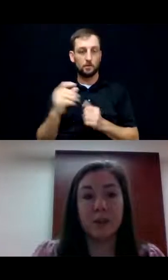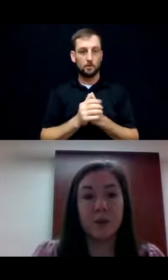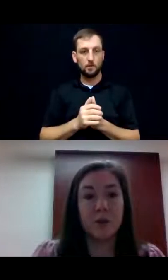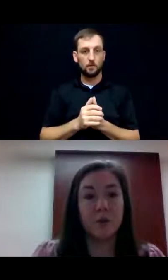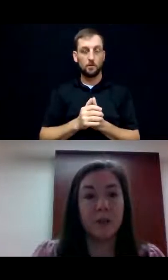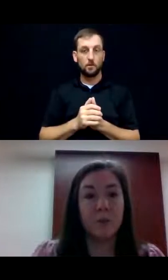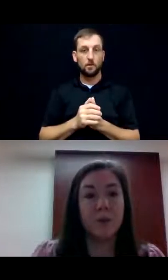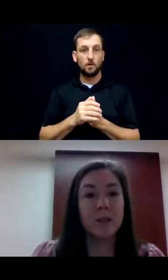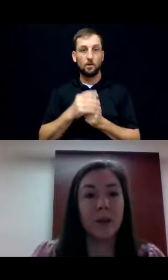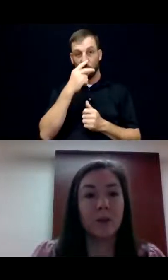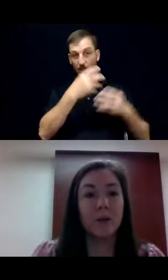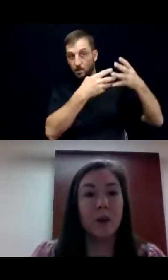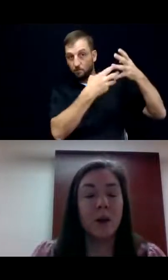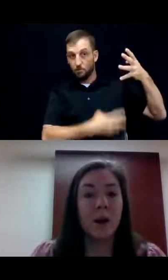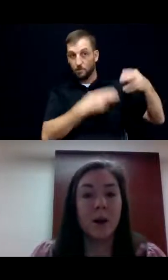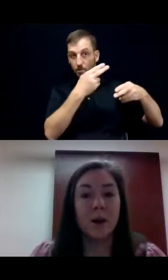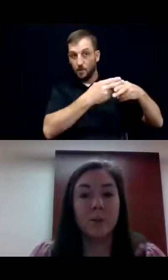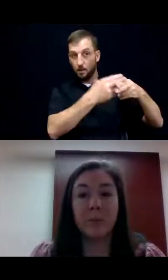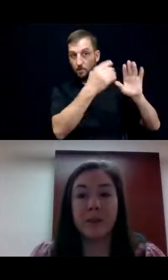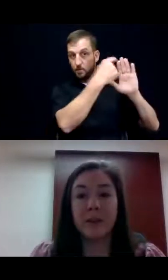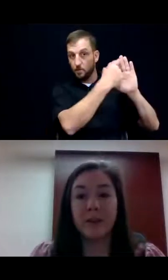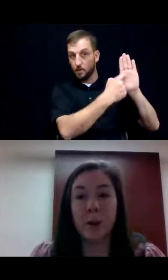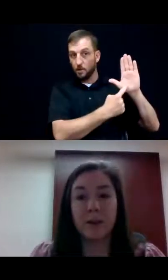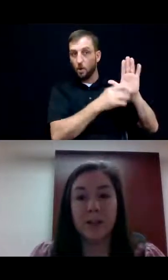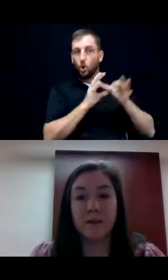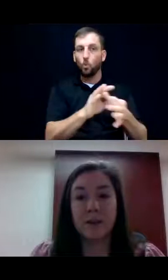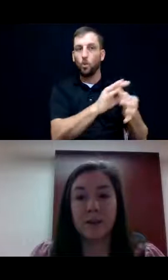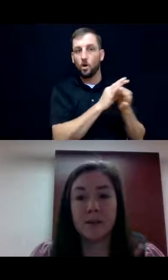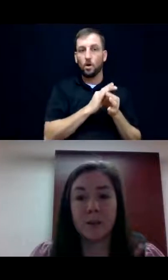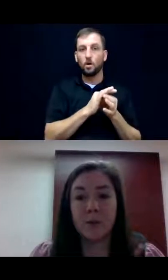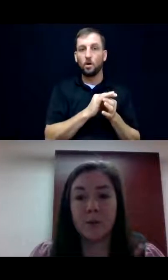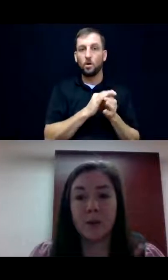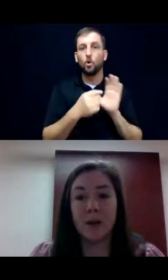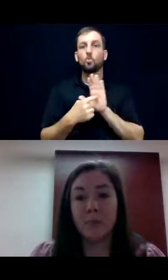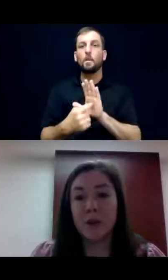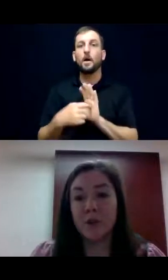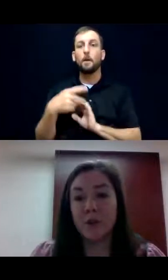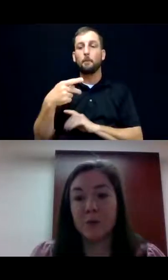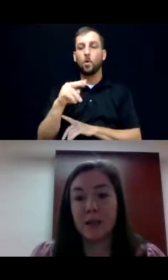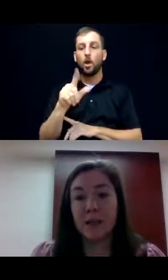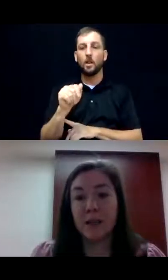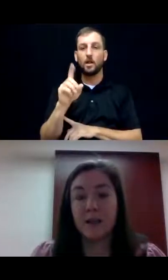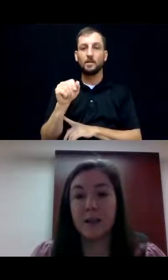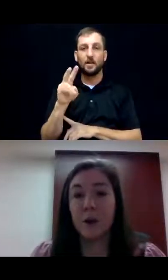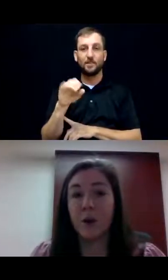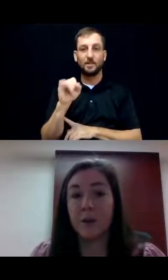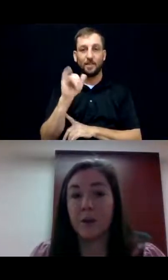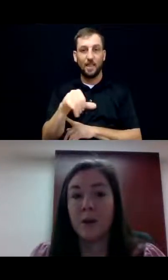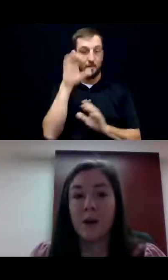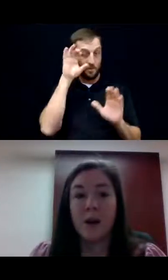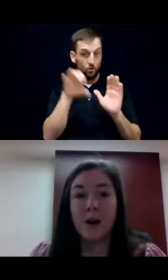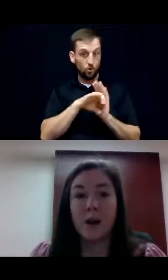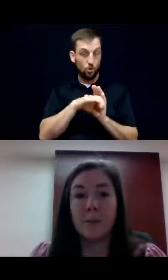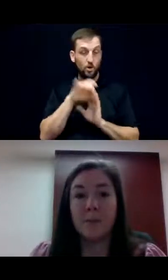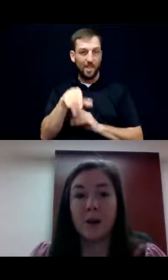uh, that are listed on the screen work together. Um, representative Paula Davis, who, uh, picture you see is the author,